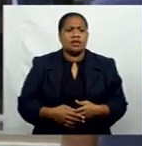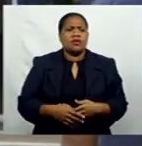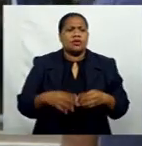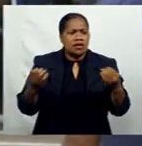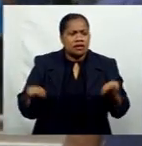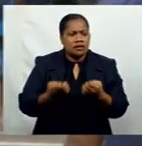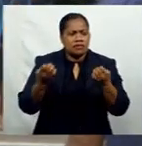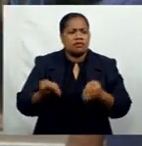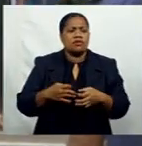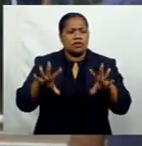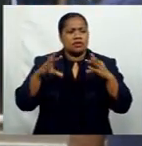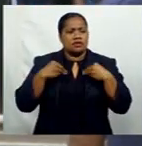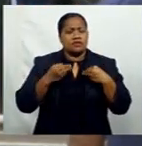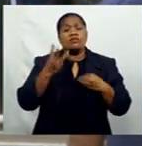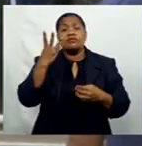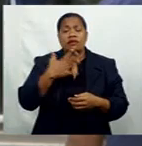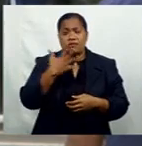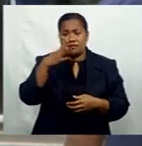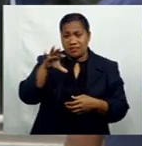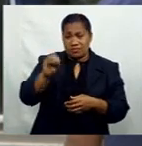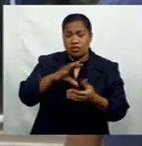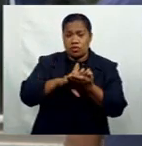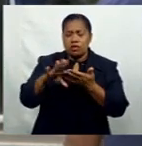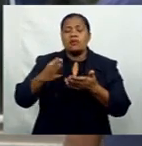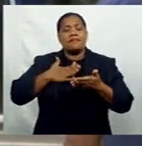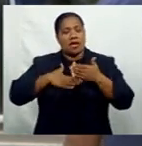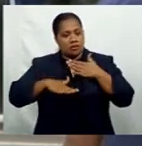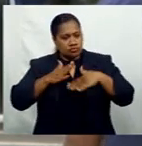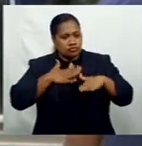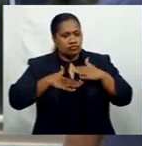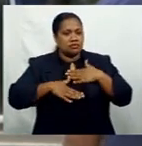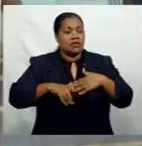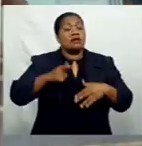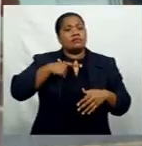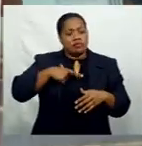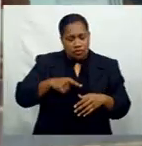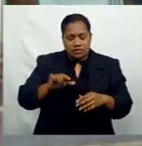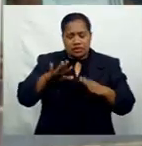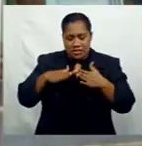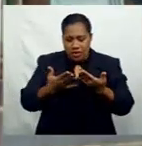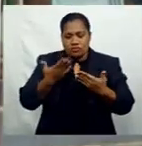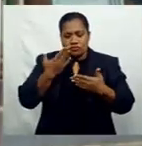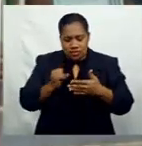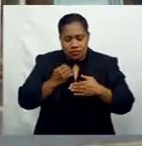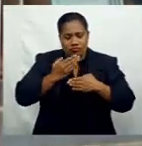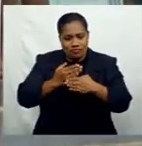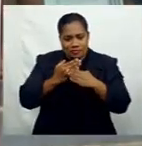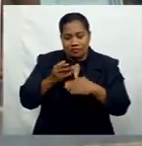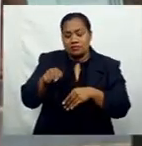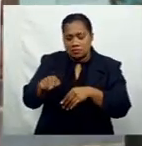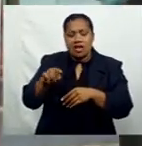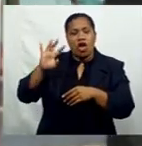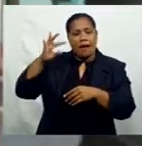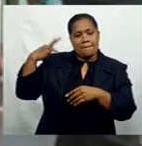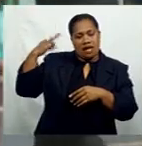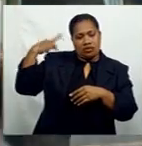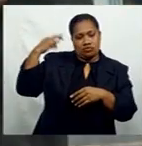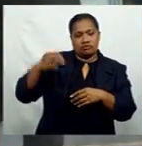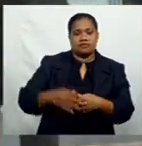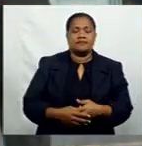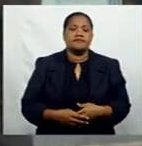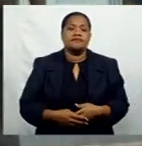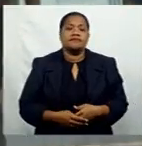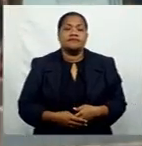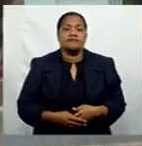$360 to be patient, as they are still vetting and processing some applications. Koray Tandalala,